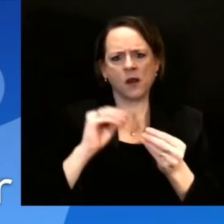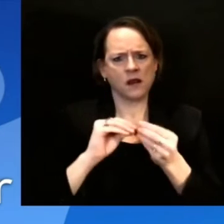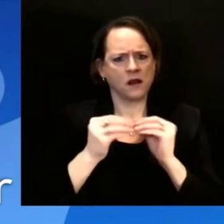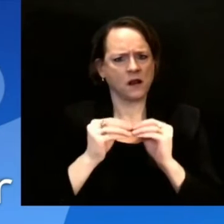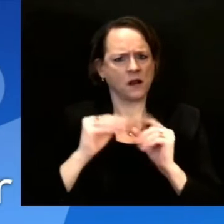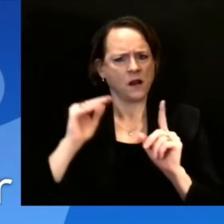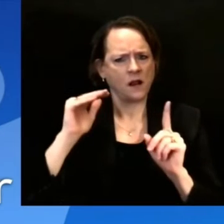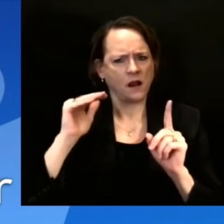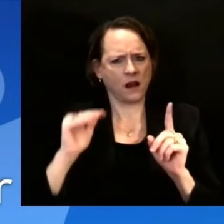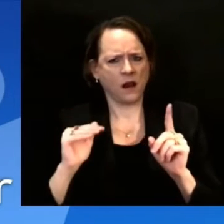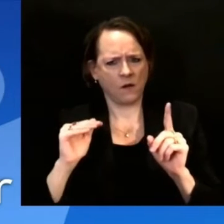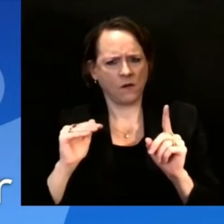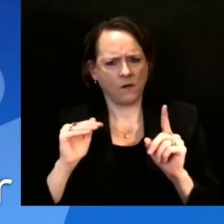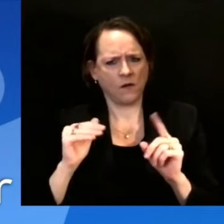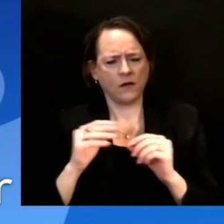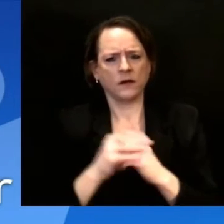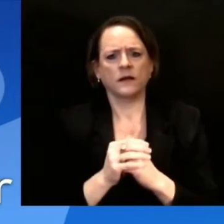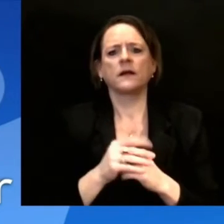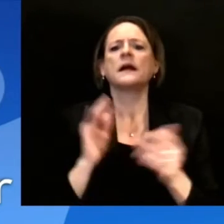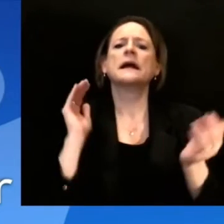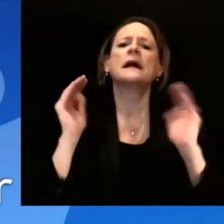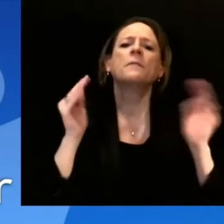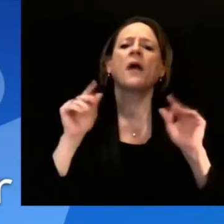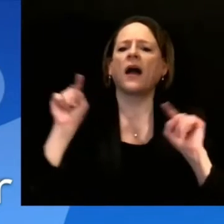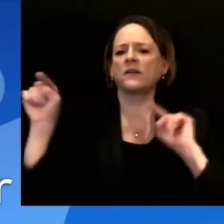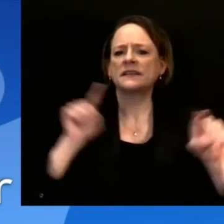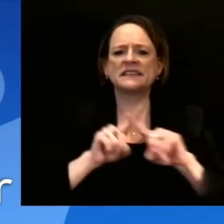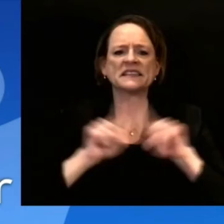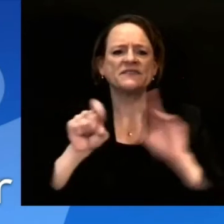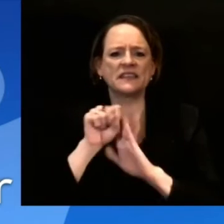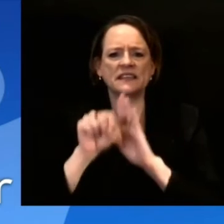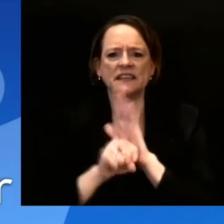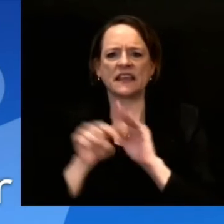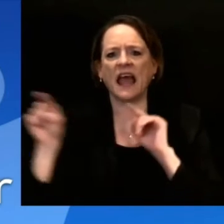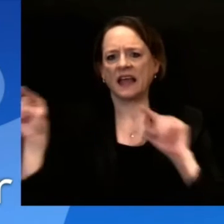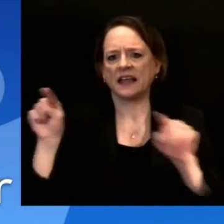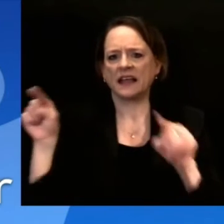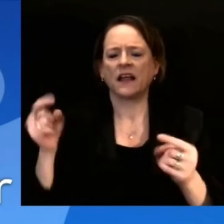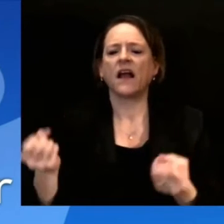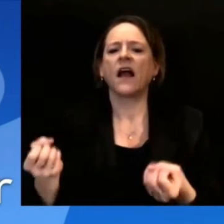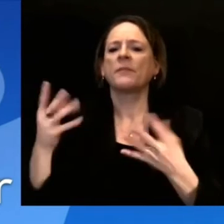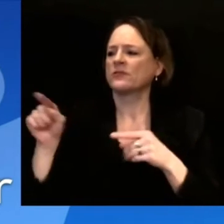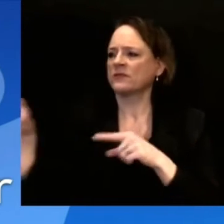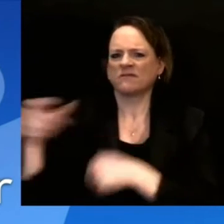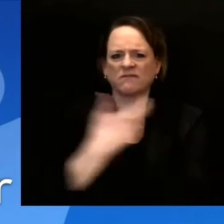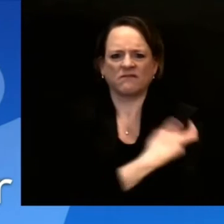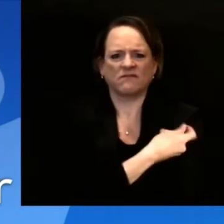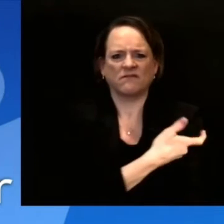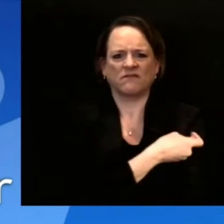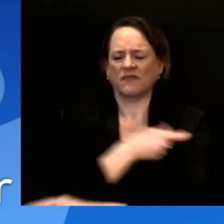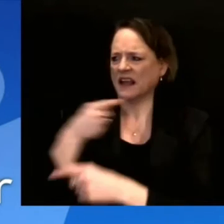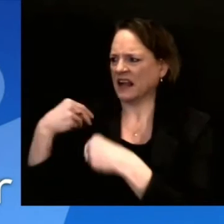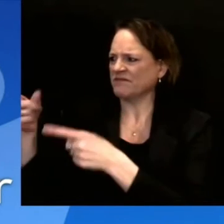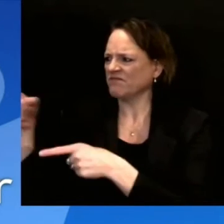Why does that continue to be the case? Do you think that will change? And when might that be turned around?